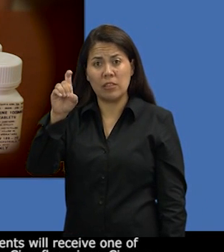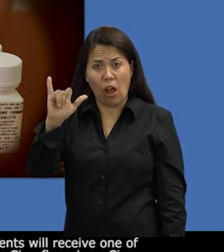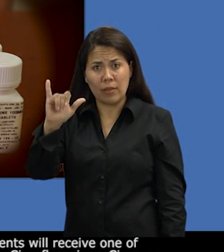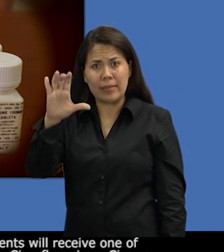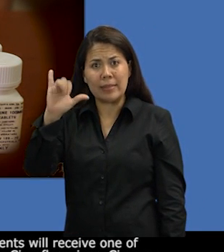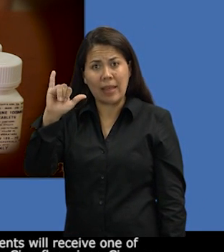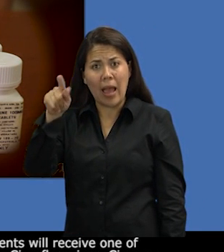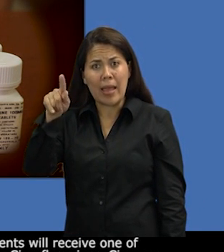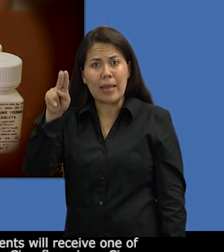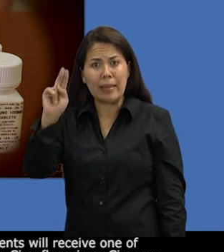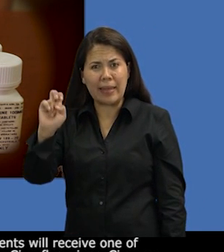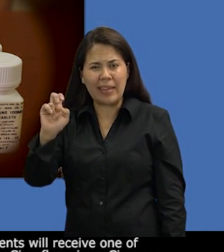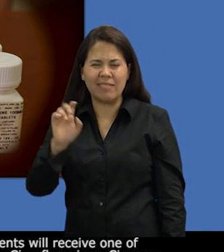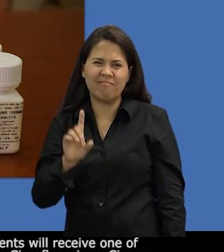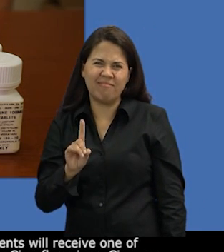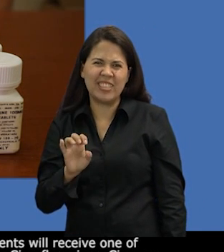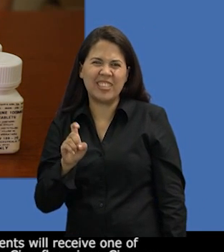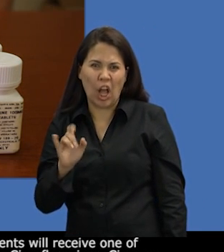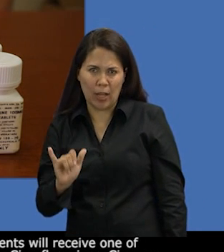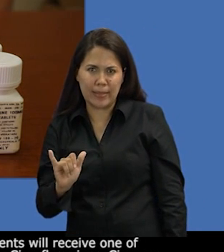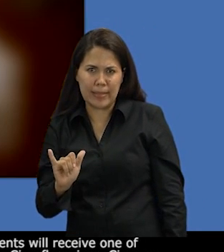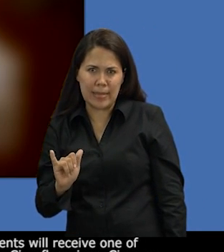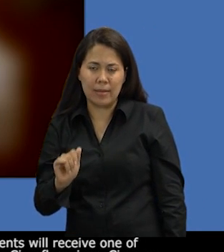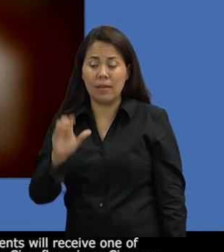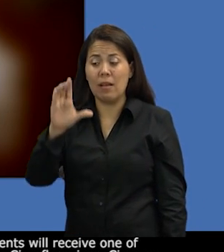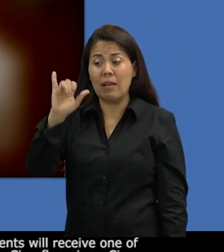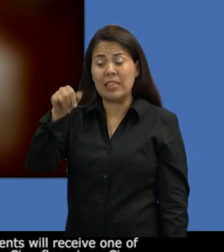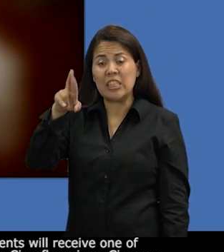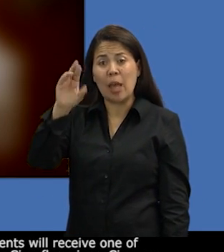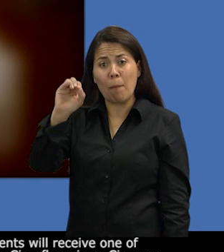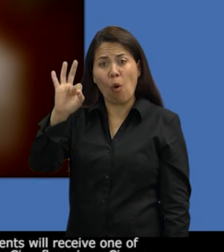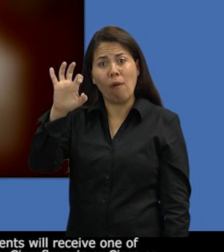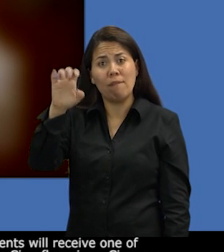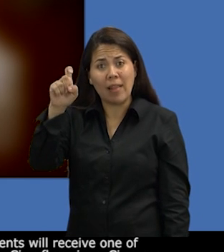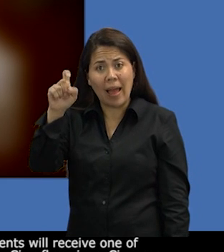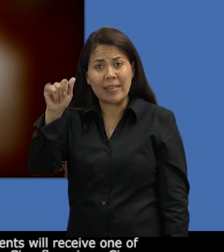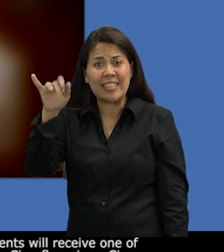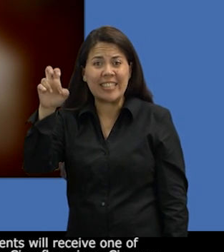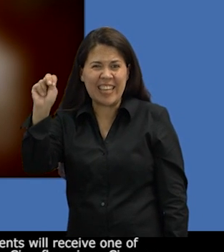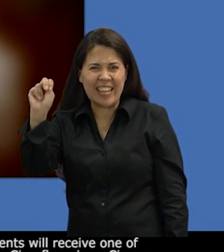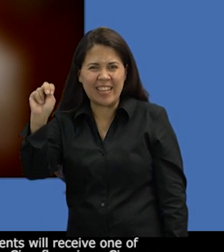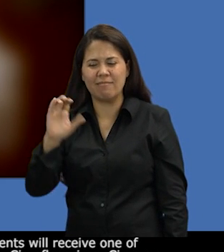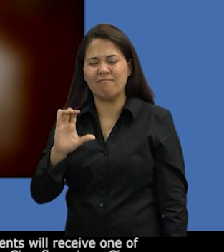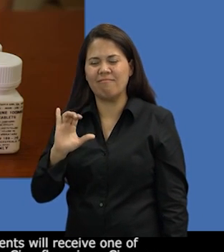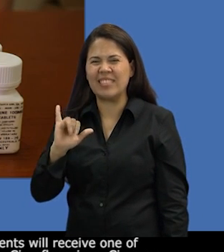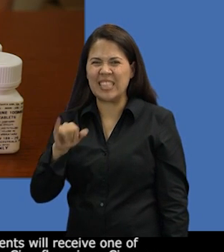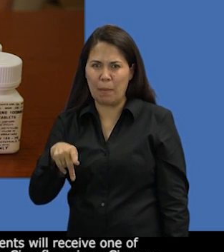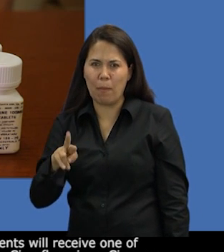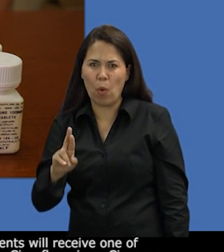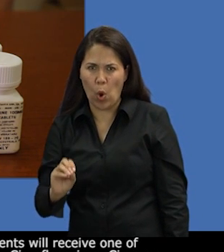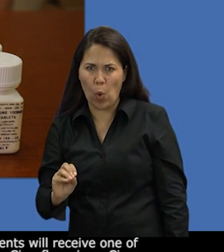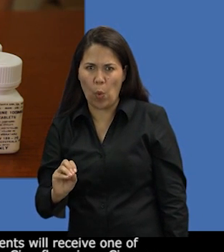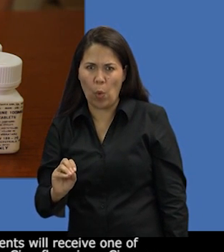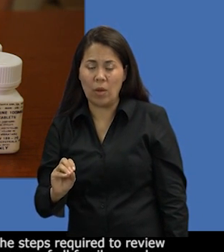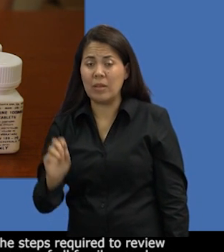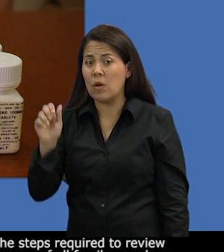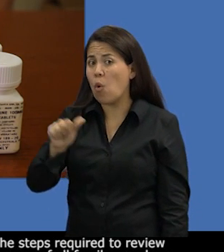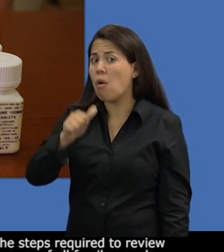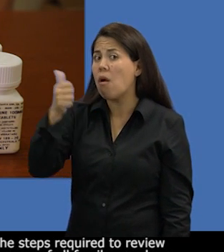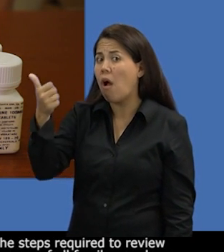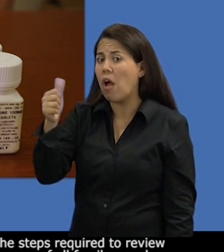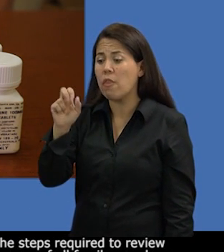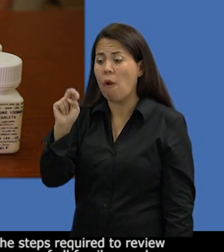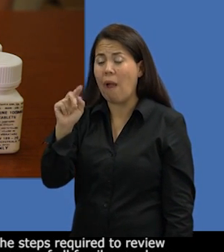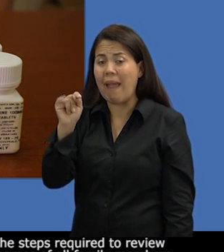doxycycline or doxy, ciprofloxacin or cipro, or other